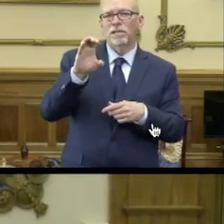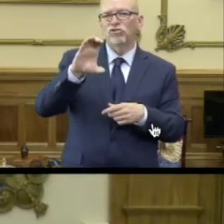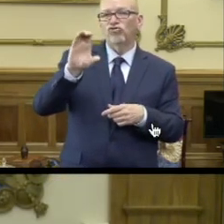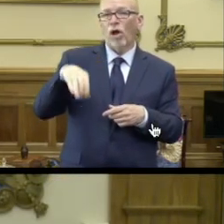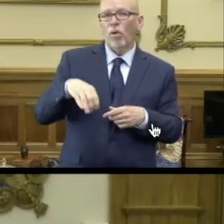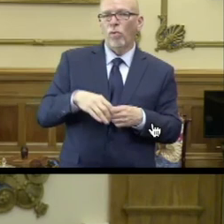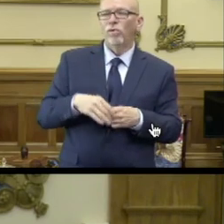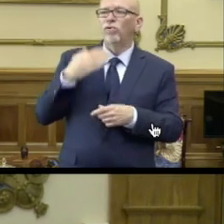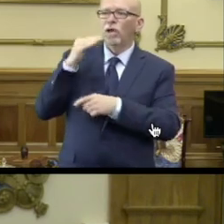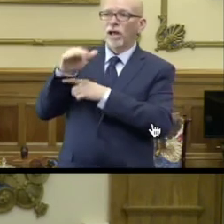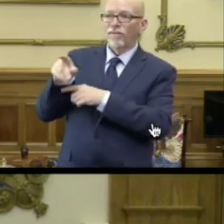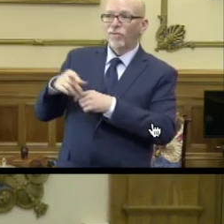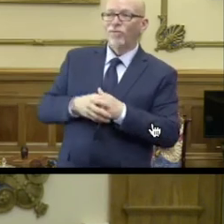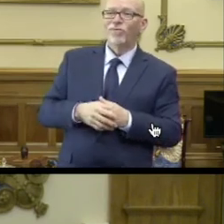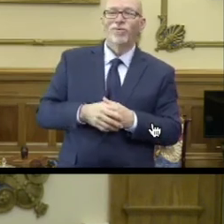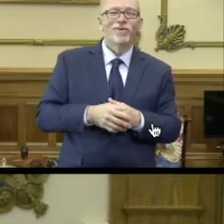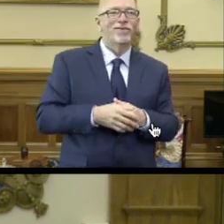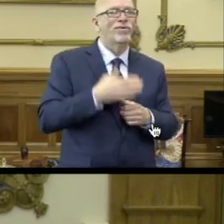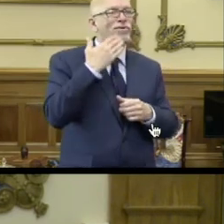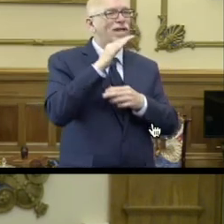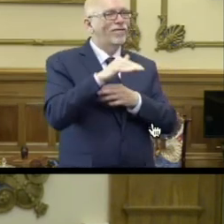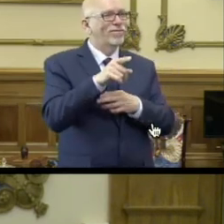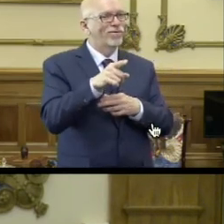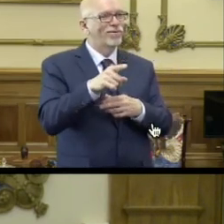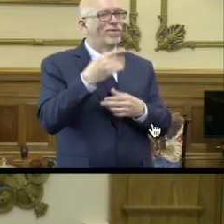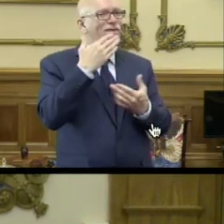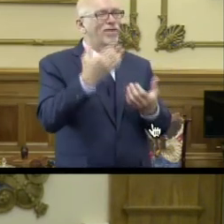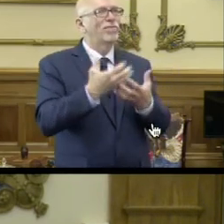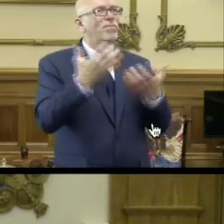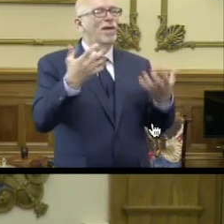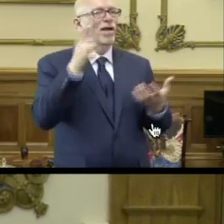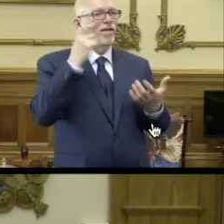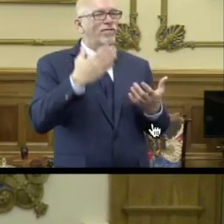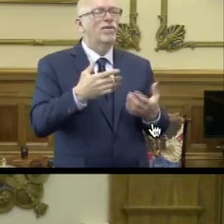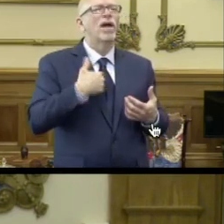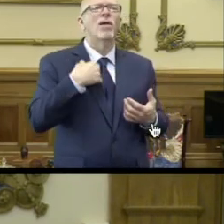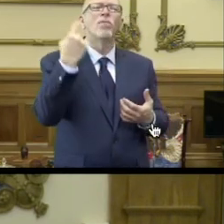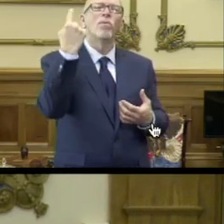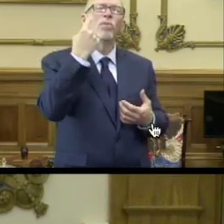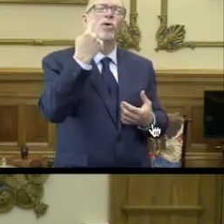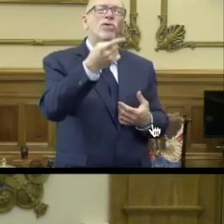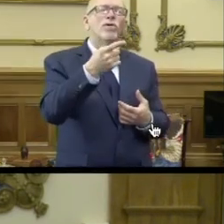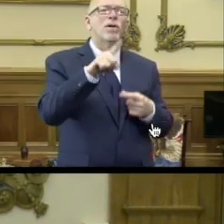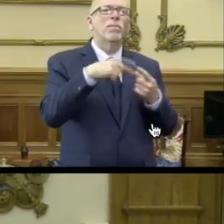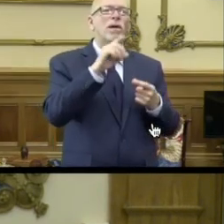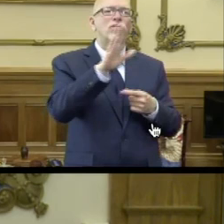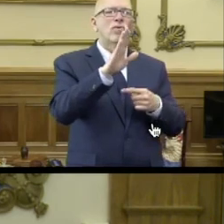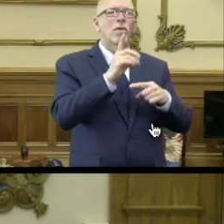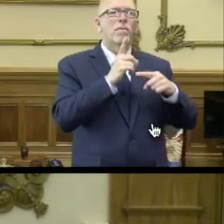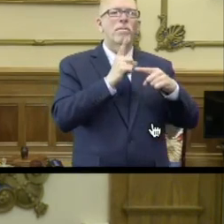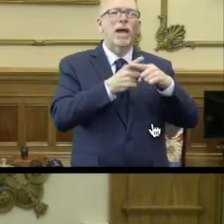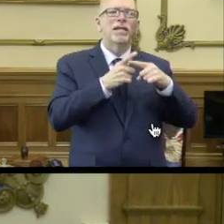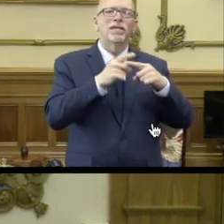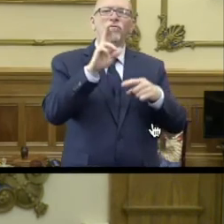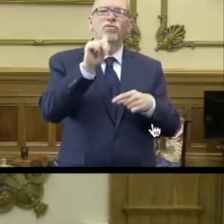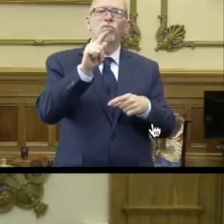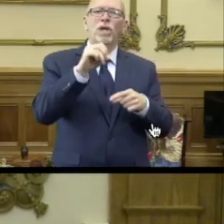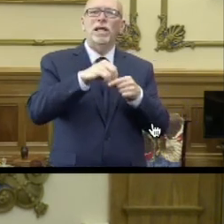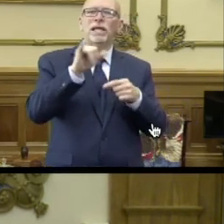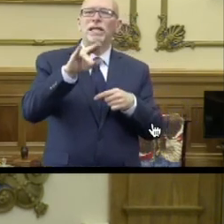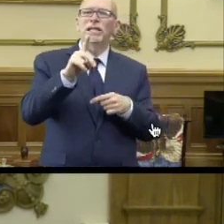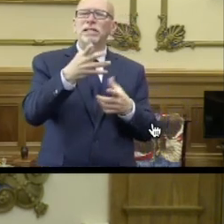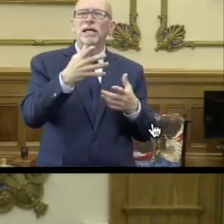Good afternoon. Good afternoon. Thank you so much, Governor. I'm wondering about your positivity rate in Indiana.